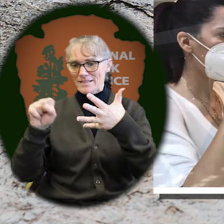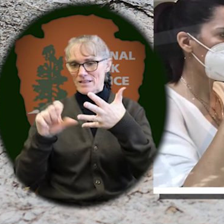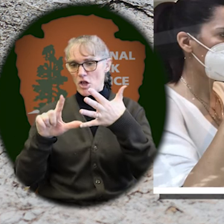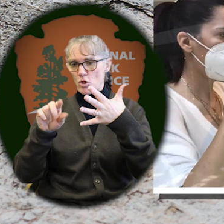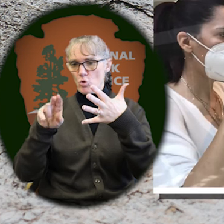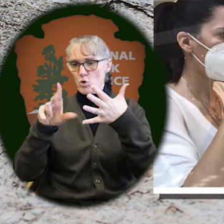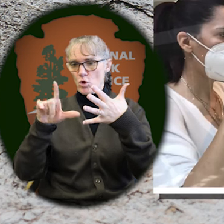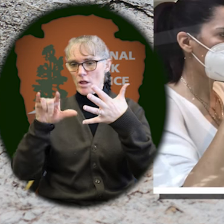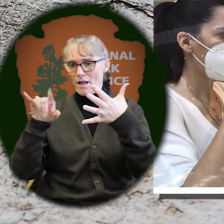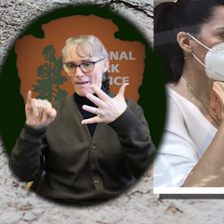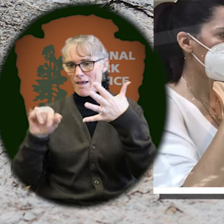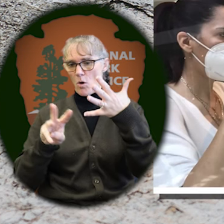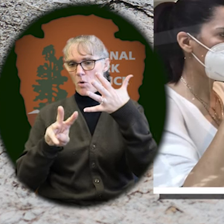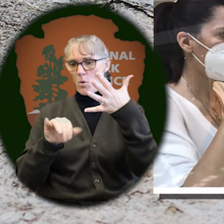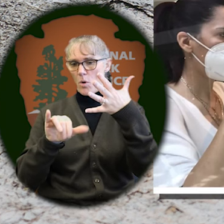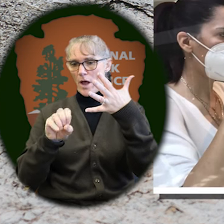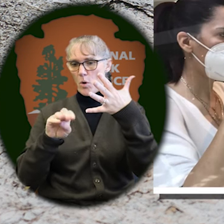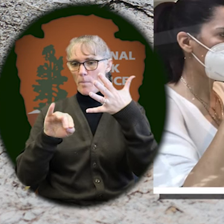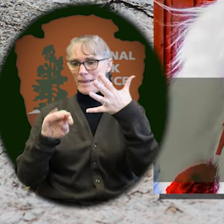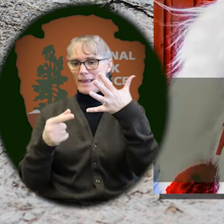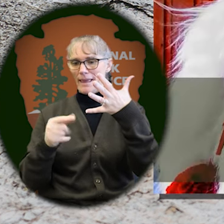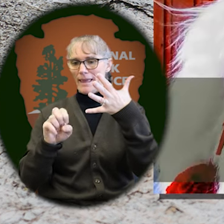and Wyomingensis.